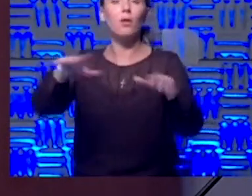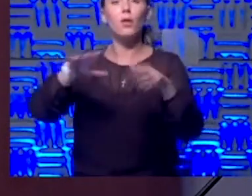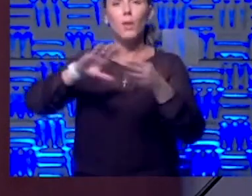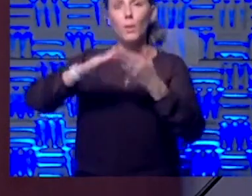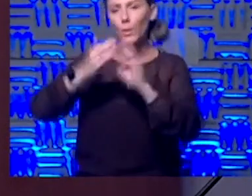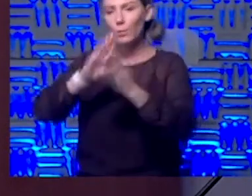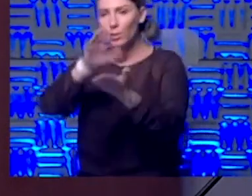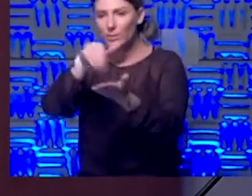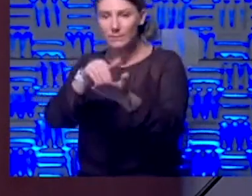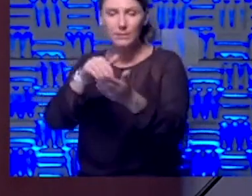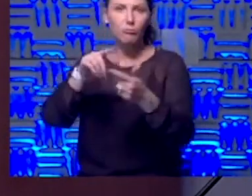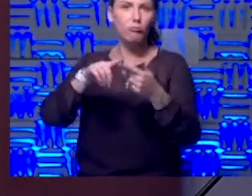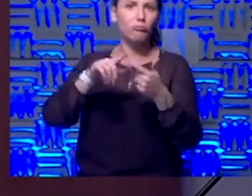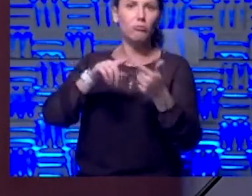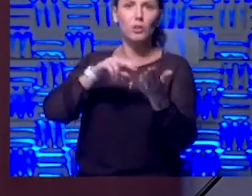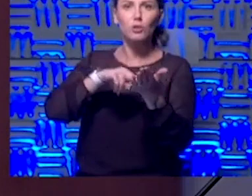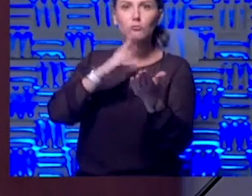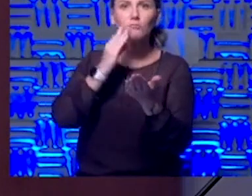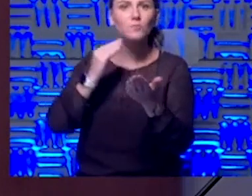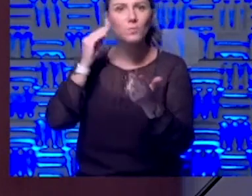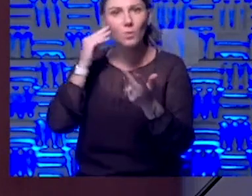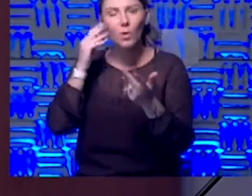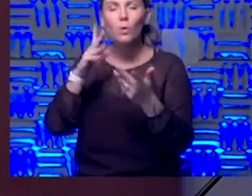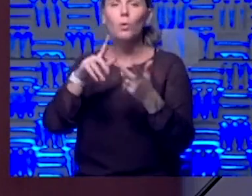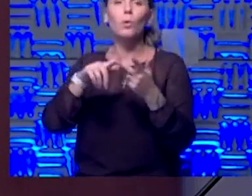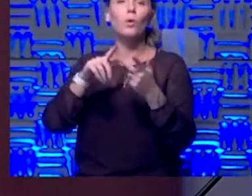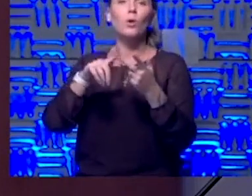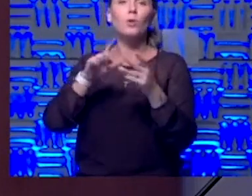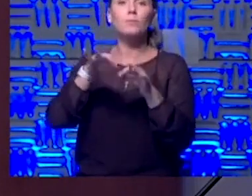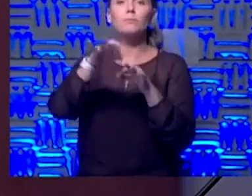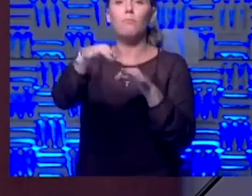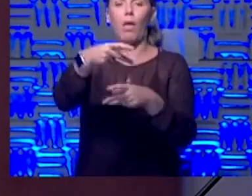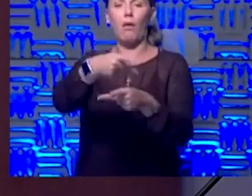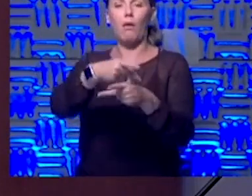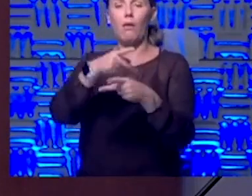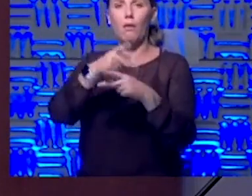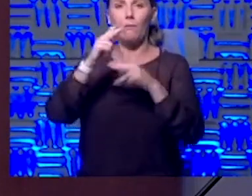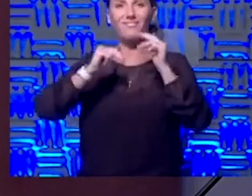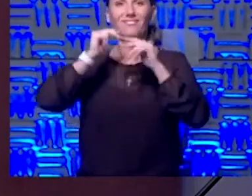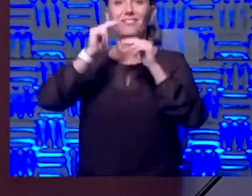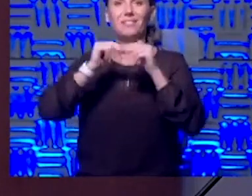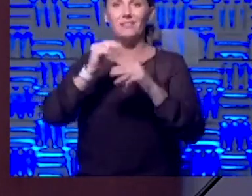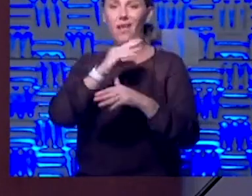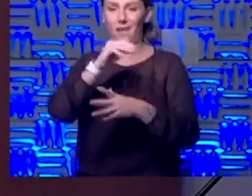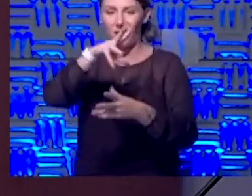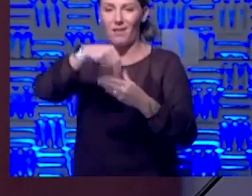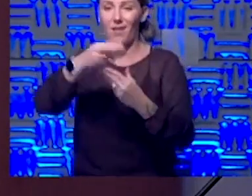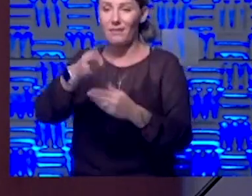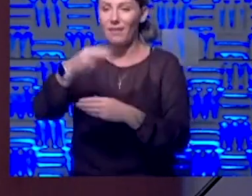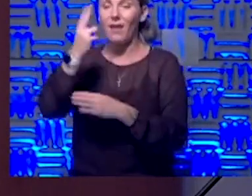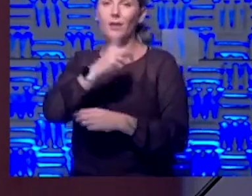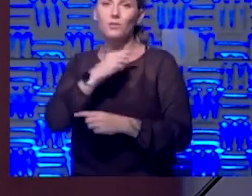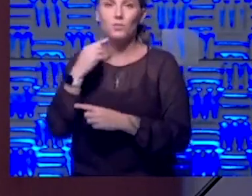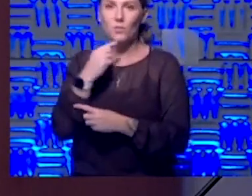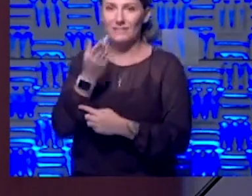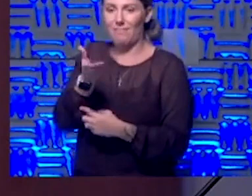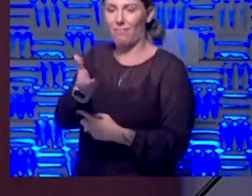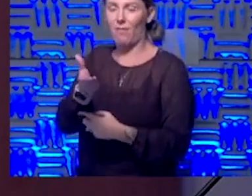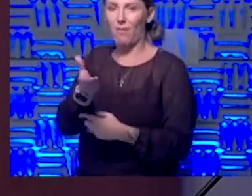travel to the nursing homes, uh, extended care facilities, and we want to enroll the highest risk in the individuals there.